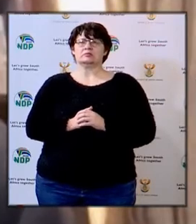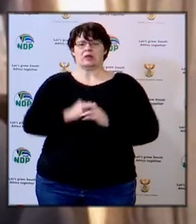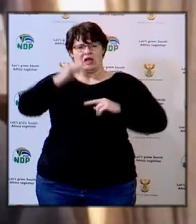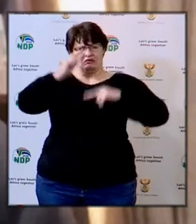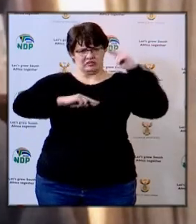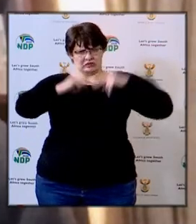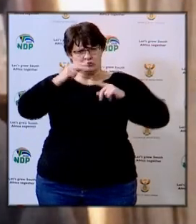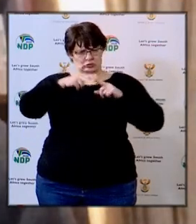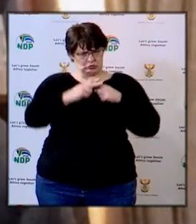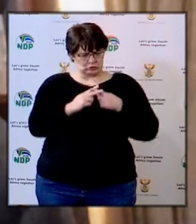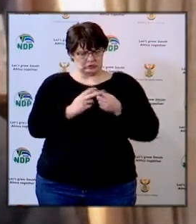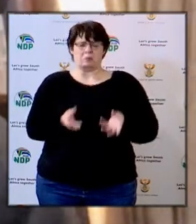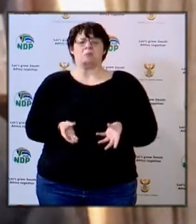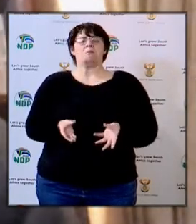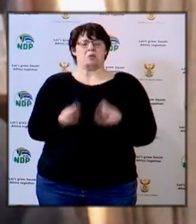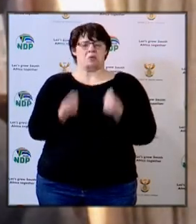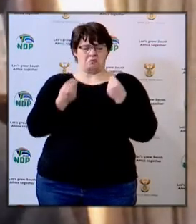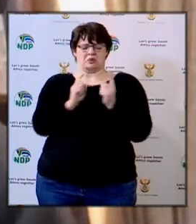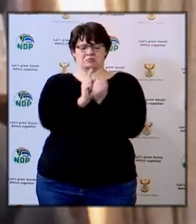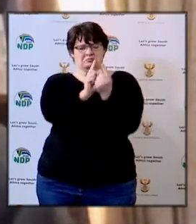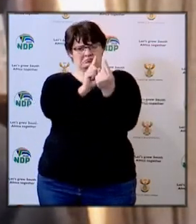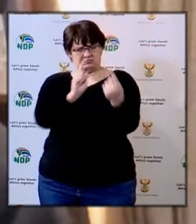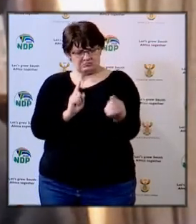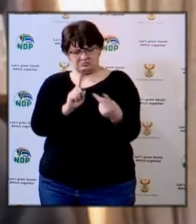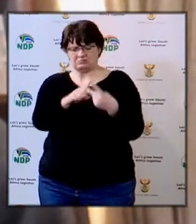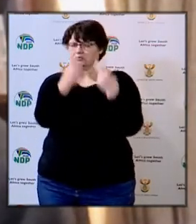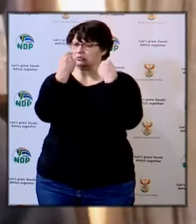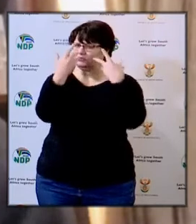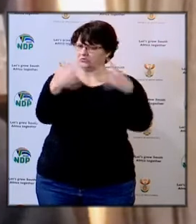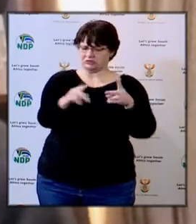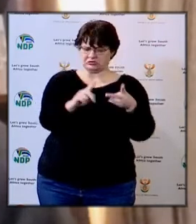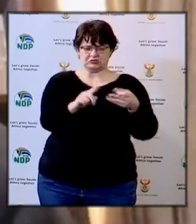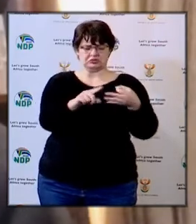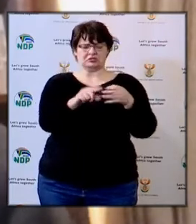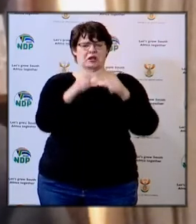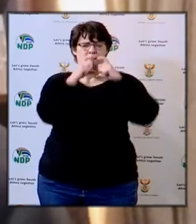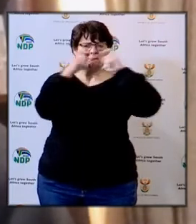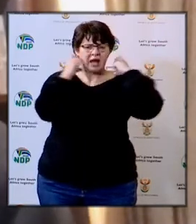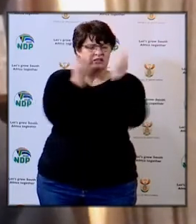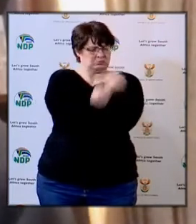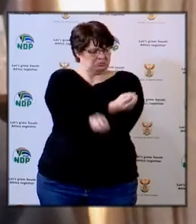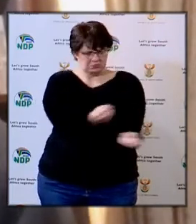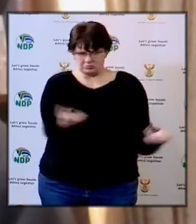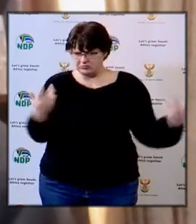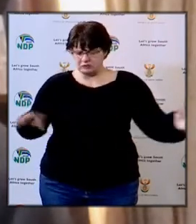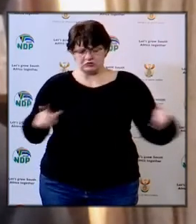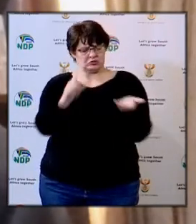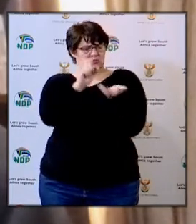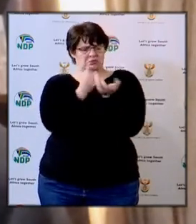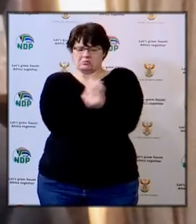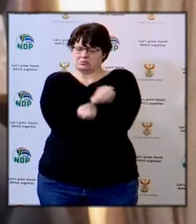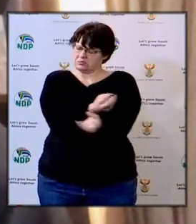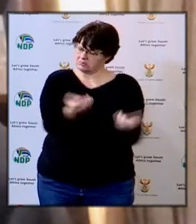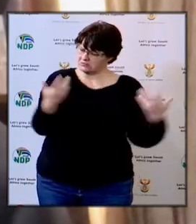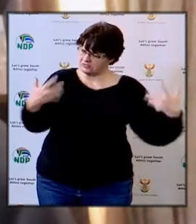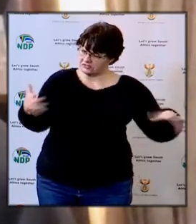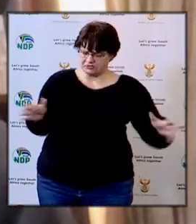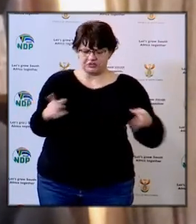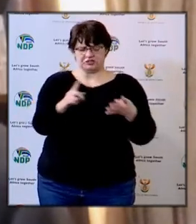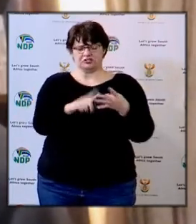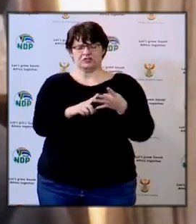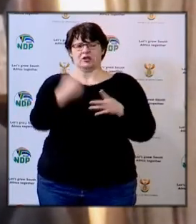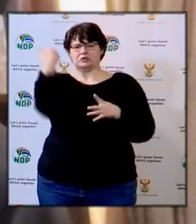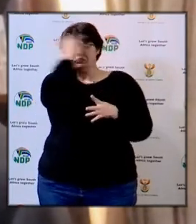schools have been cleaned, social distancing have been done, the masks have been distributed, the sanitizers have been